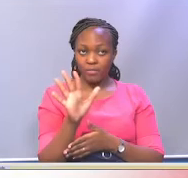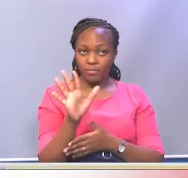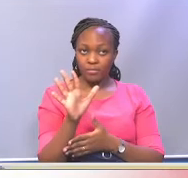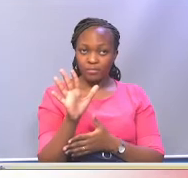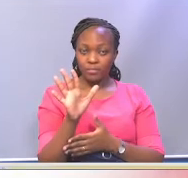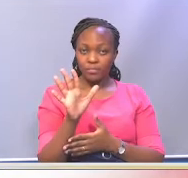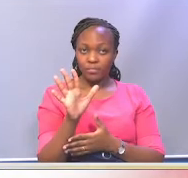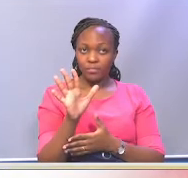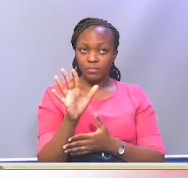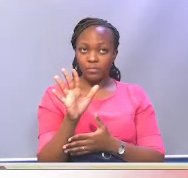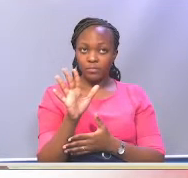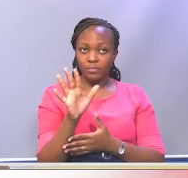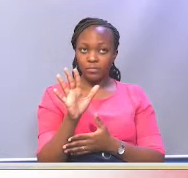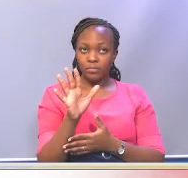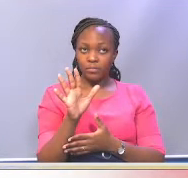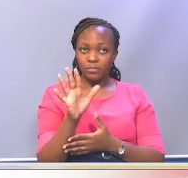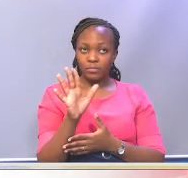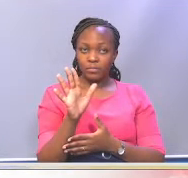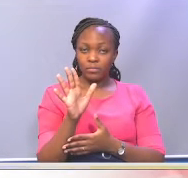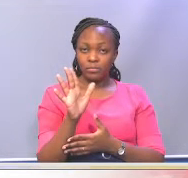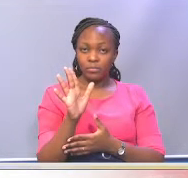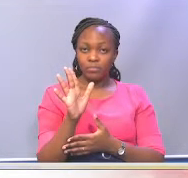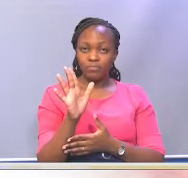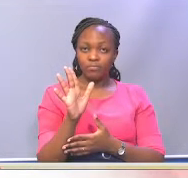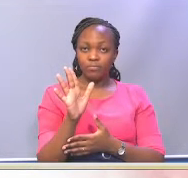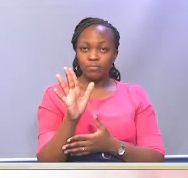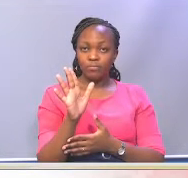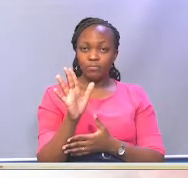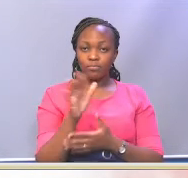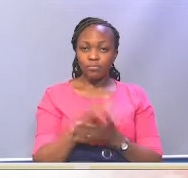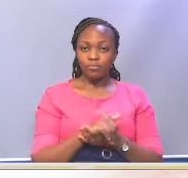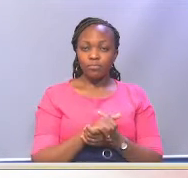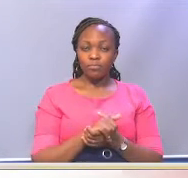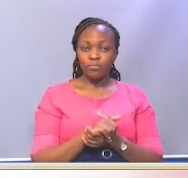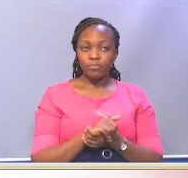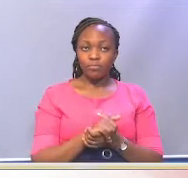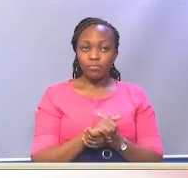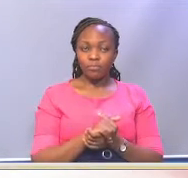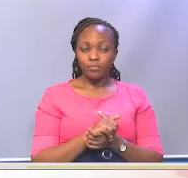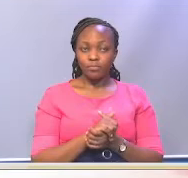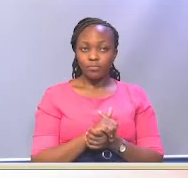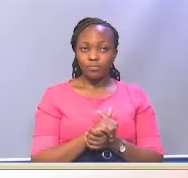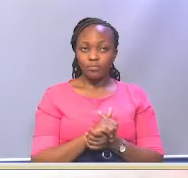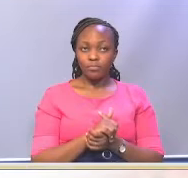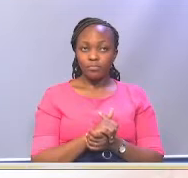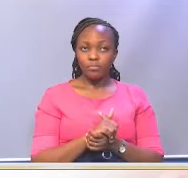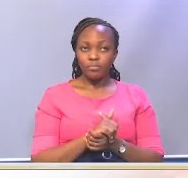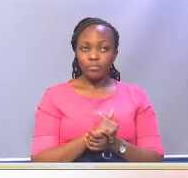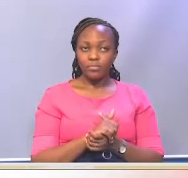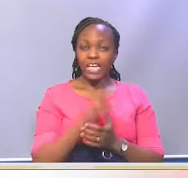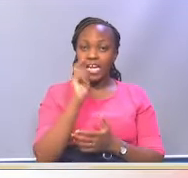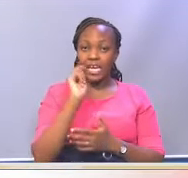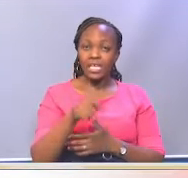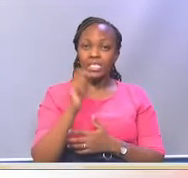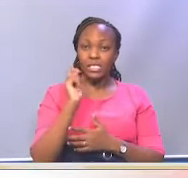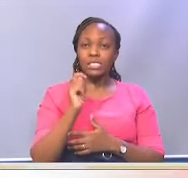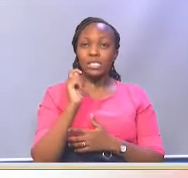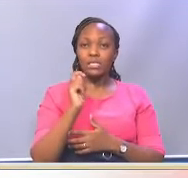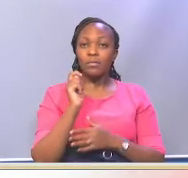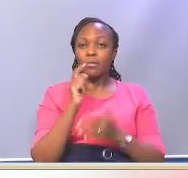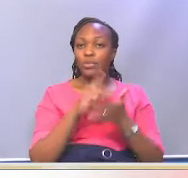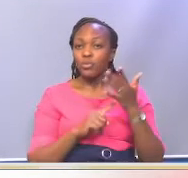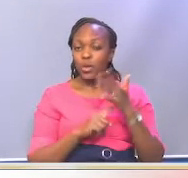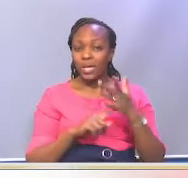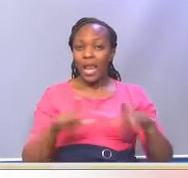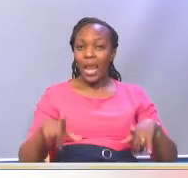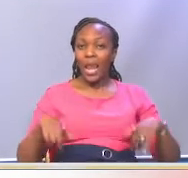the sentence provided is life imprisonment. Under section